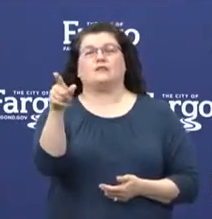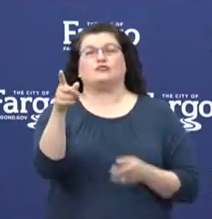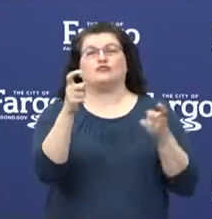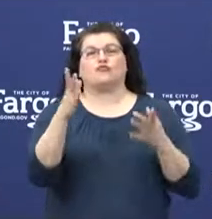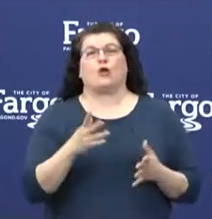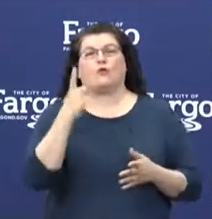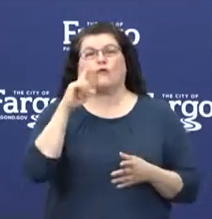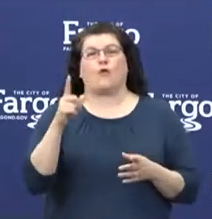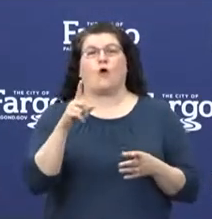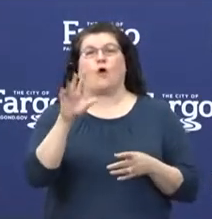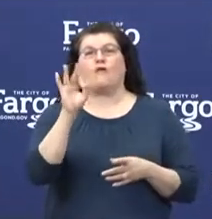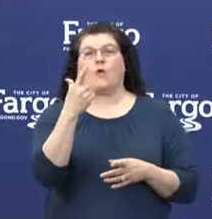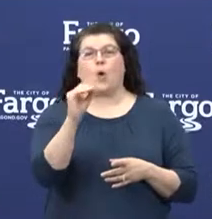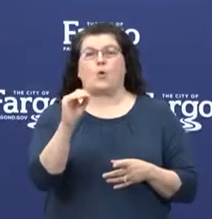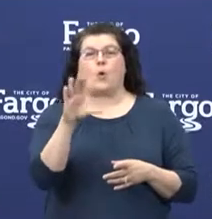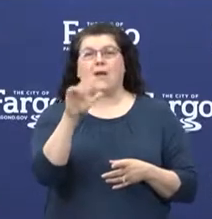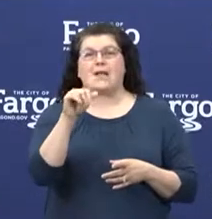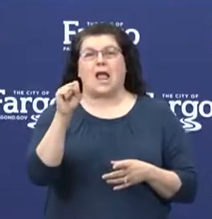Public Health.